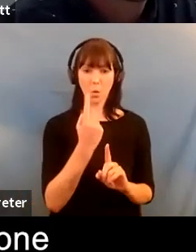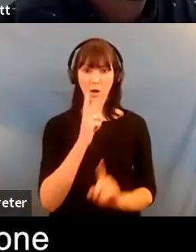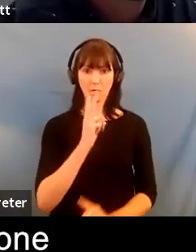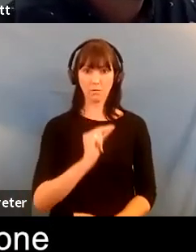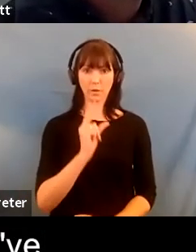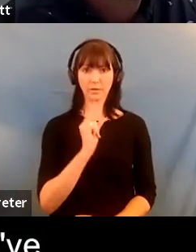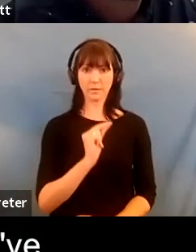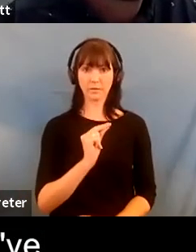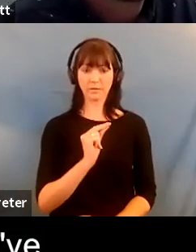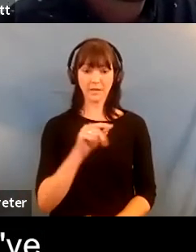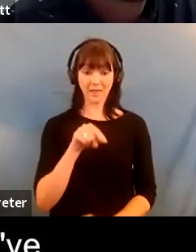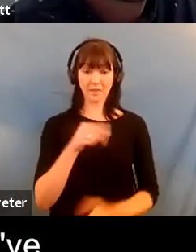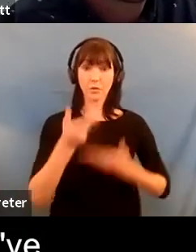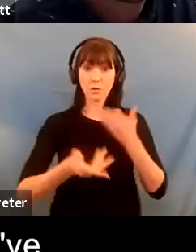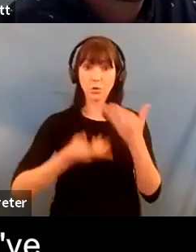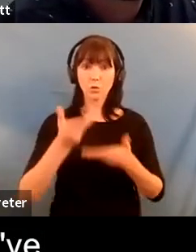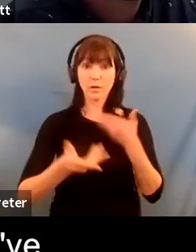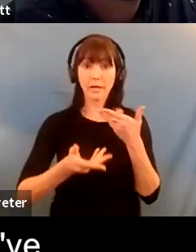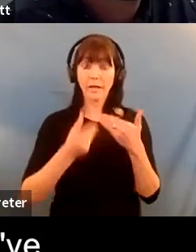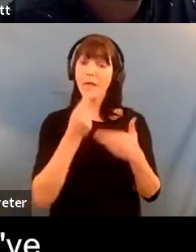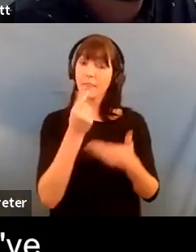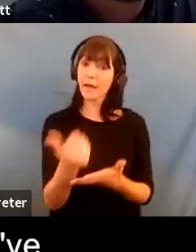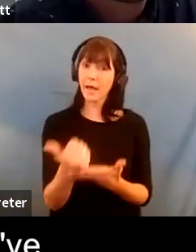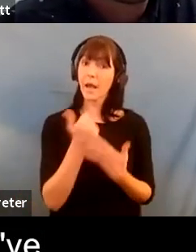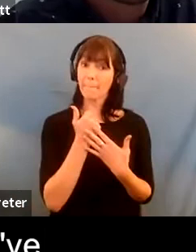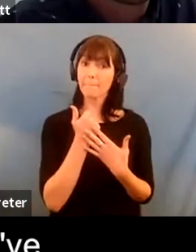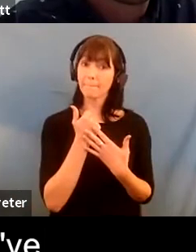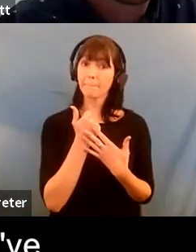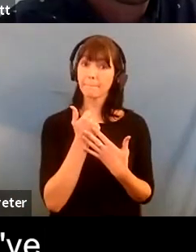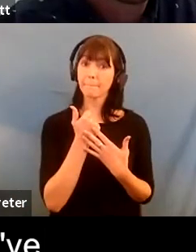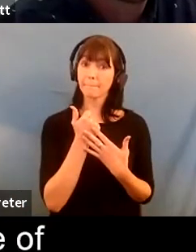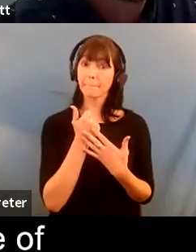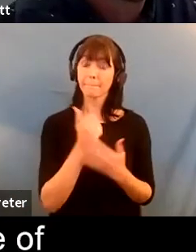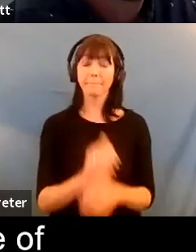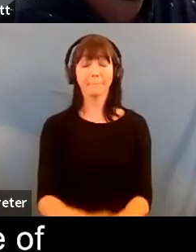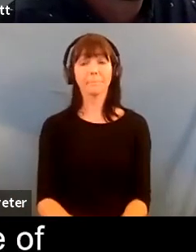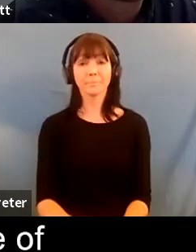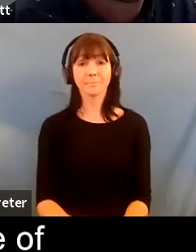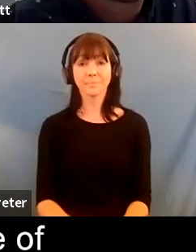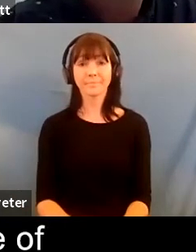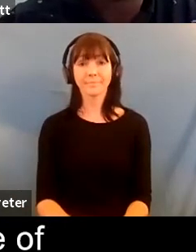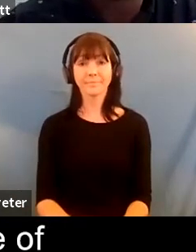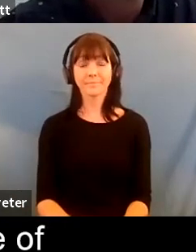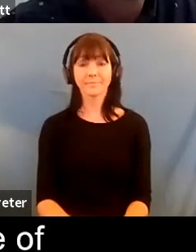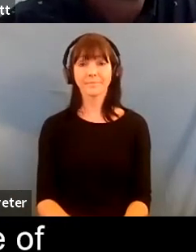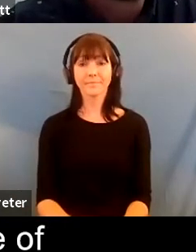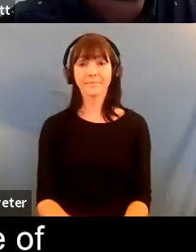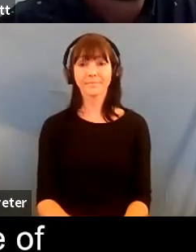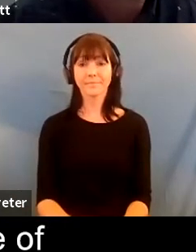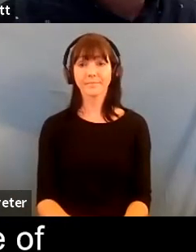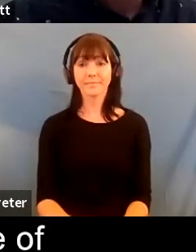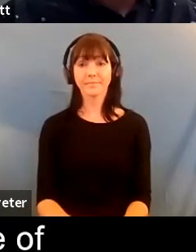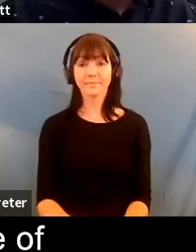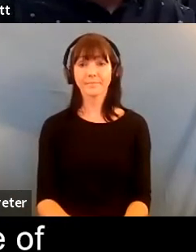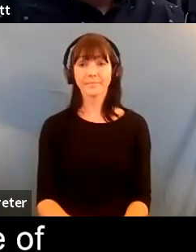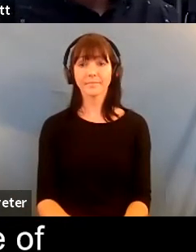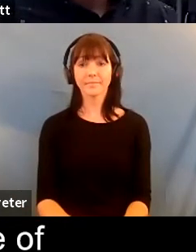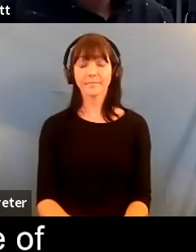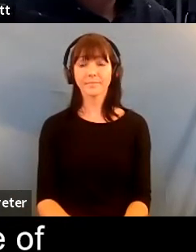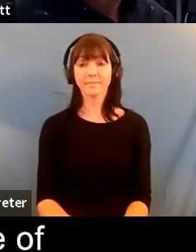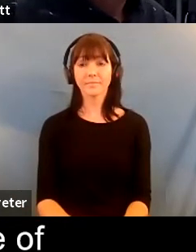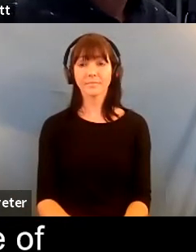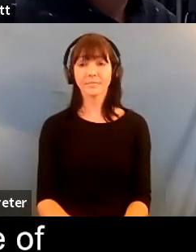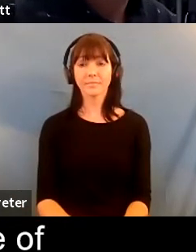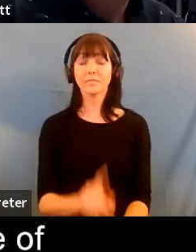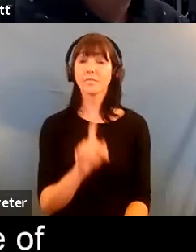is incredibly helpful i'm a writer and i've said the word incredible like three times now anyway um but the